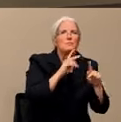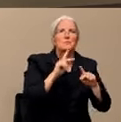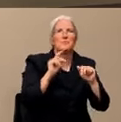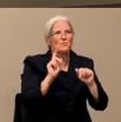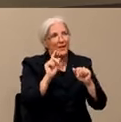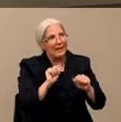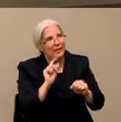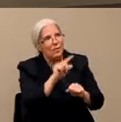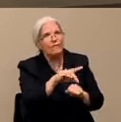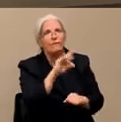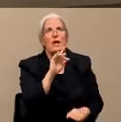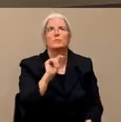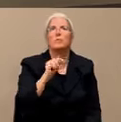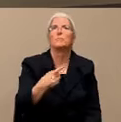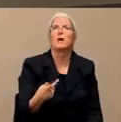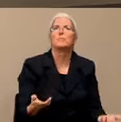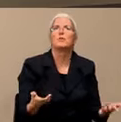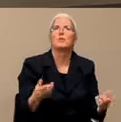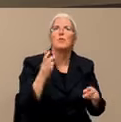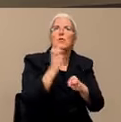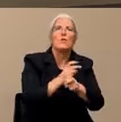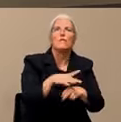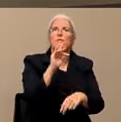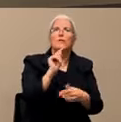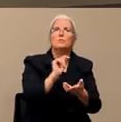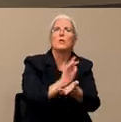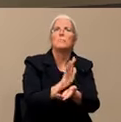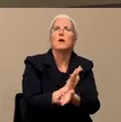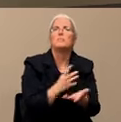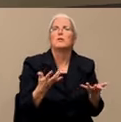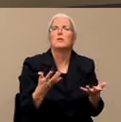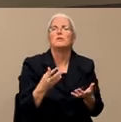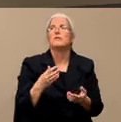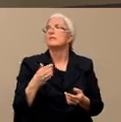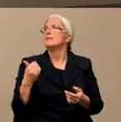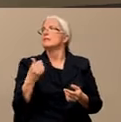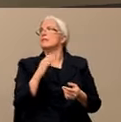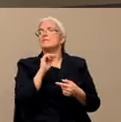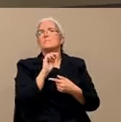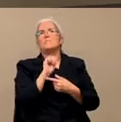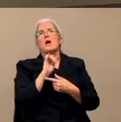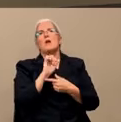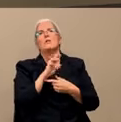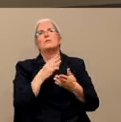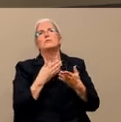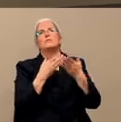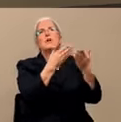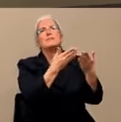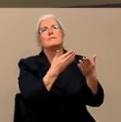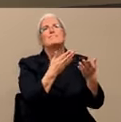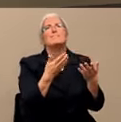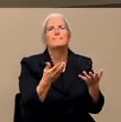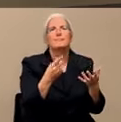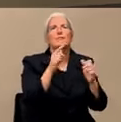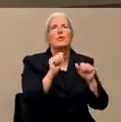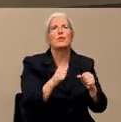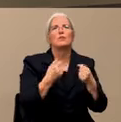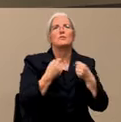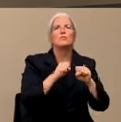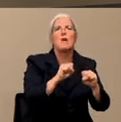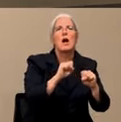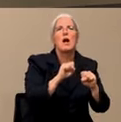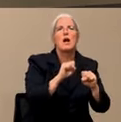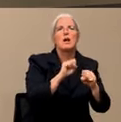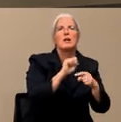I might suggest that they try the, what is it, www.loveourneighbors.org.